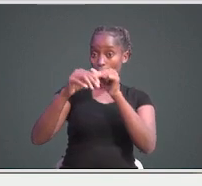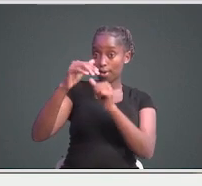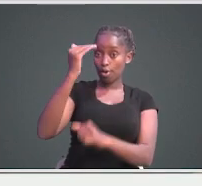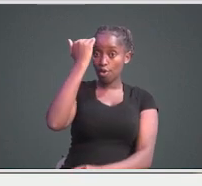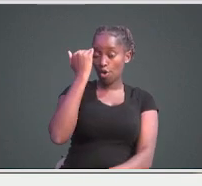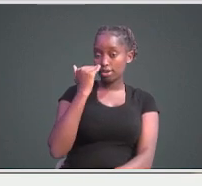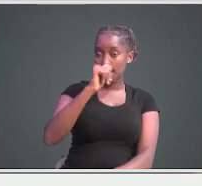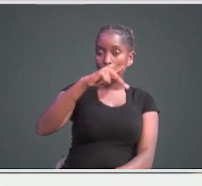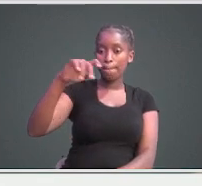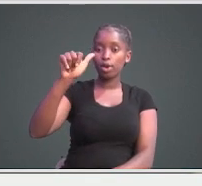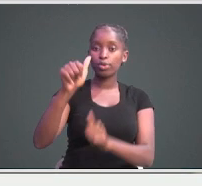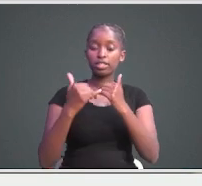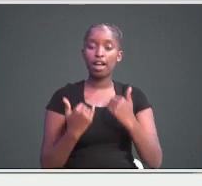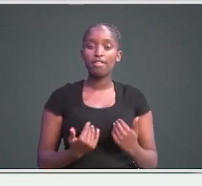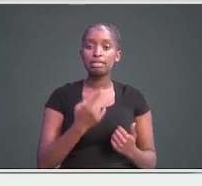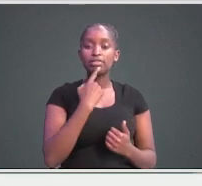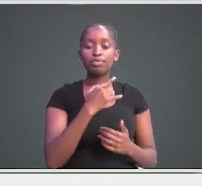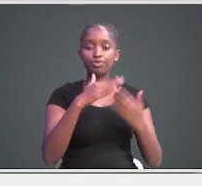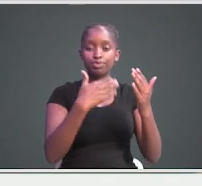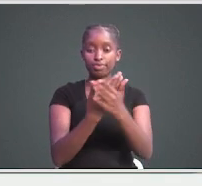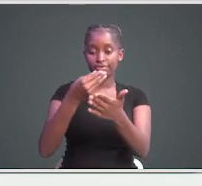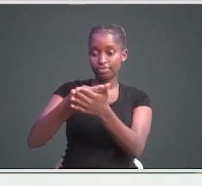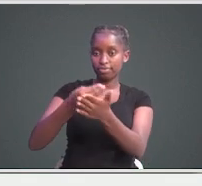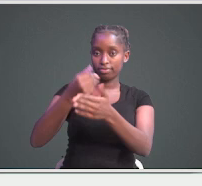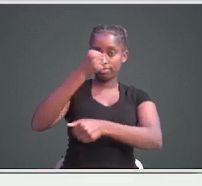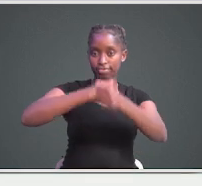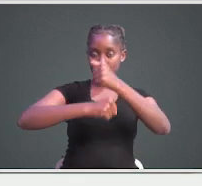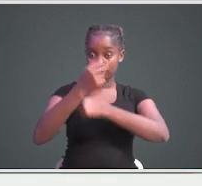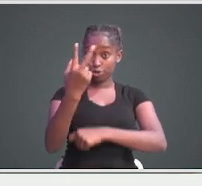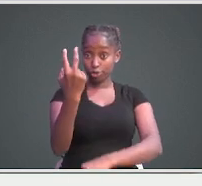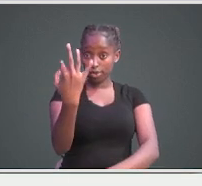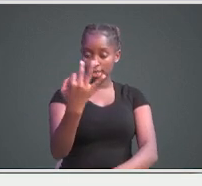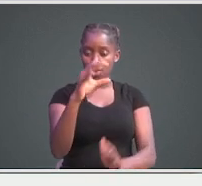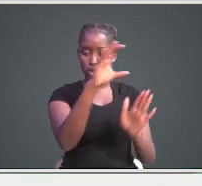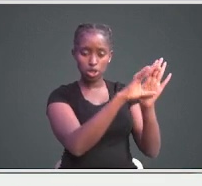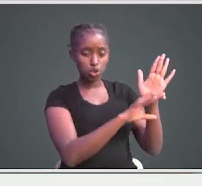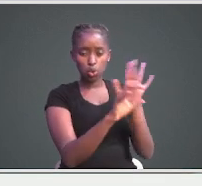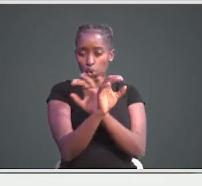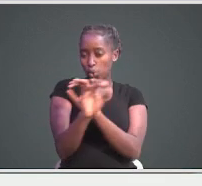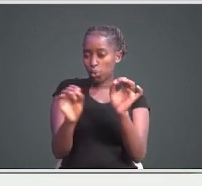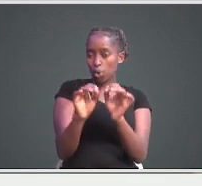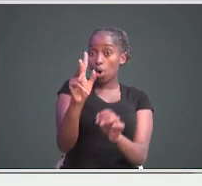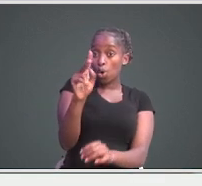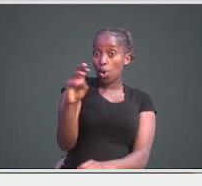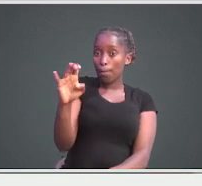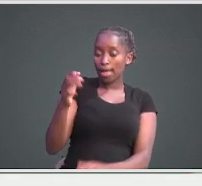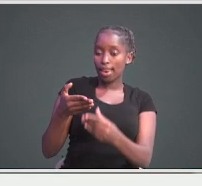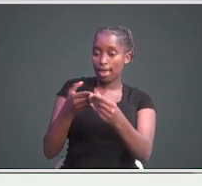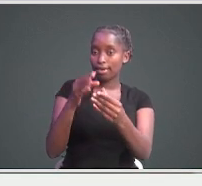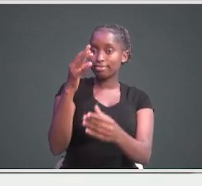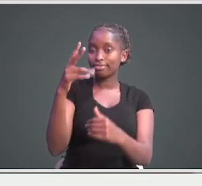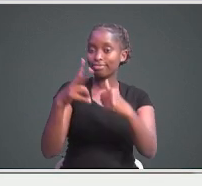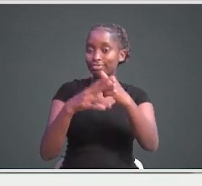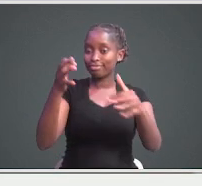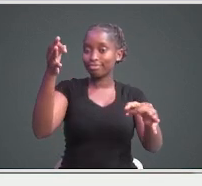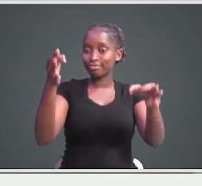declared the entire Finance Act of 2023 unconstitutional. The Mother Kome led seven judge bench